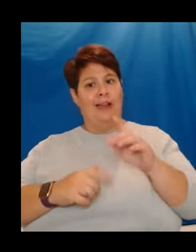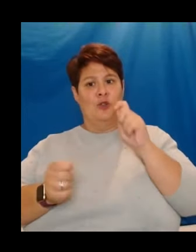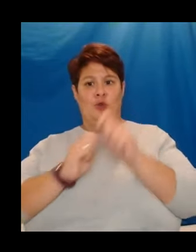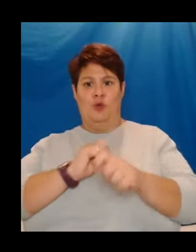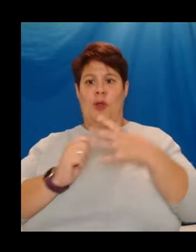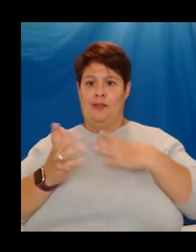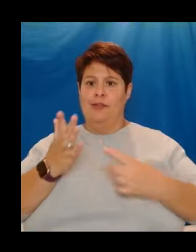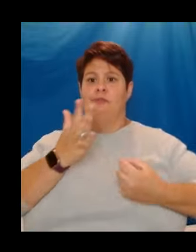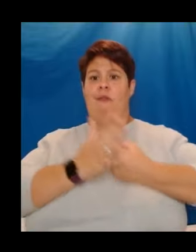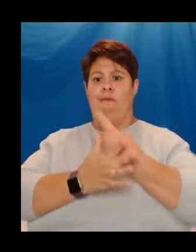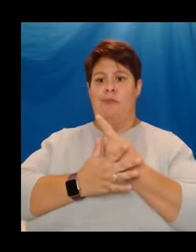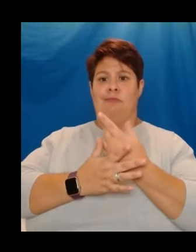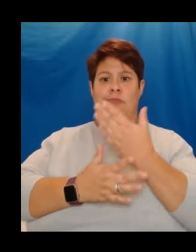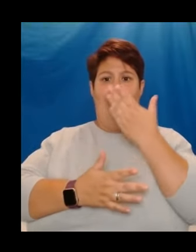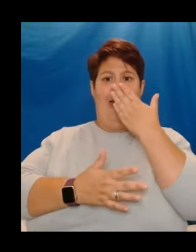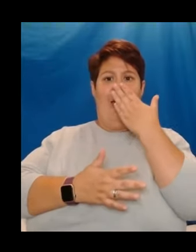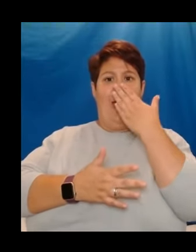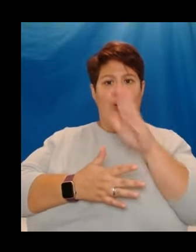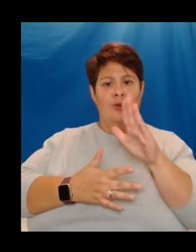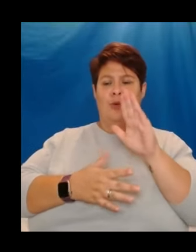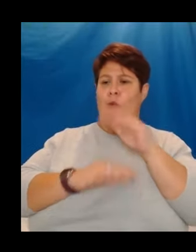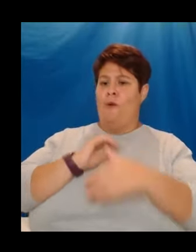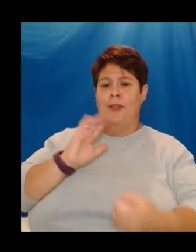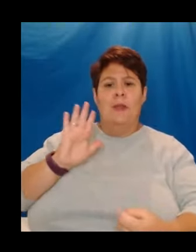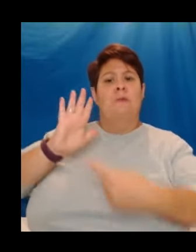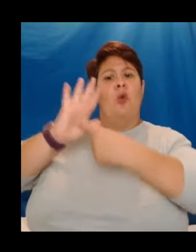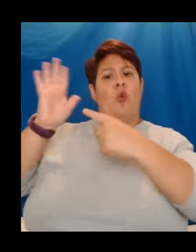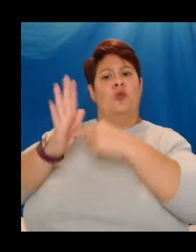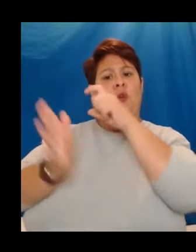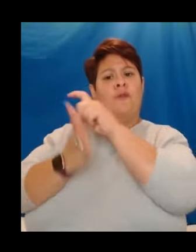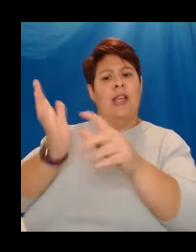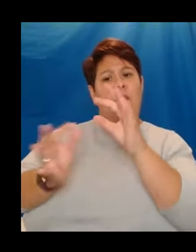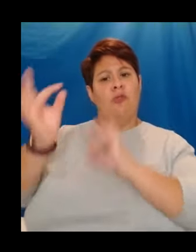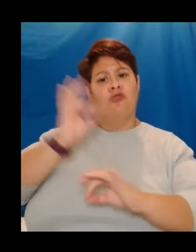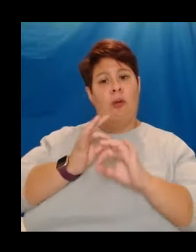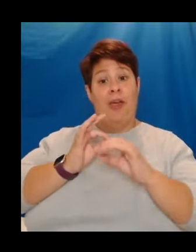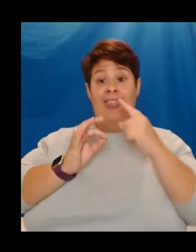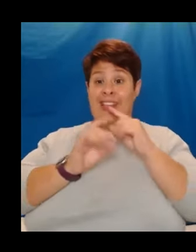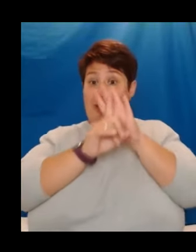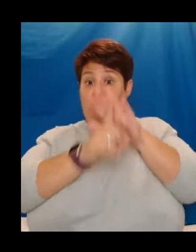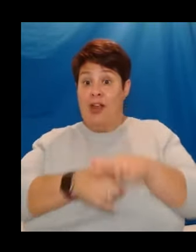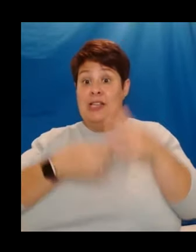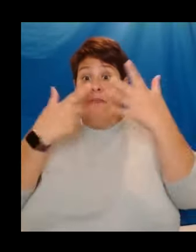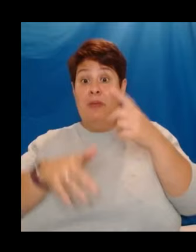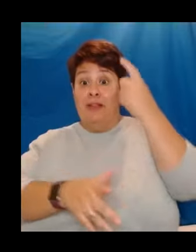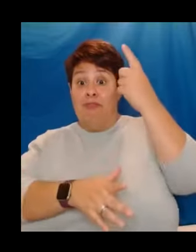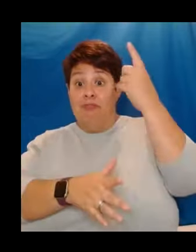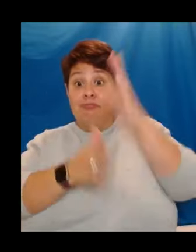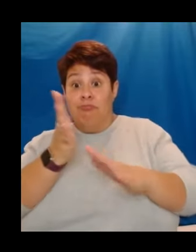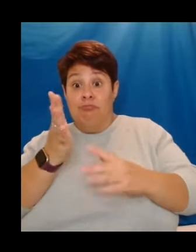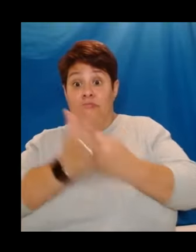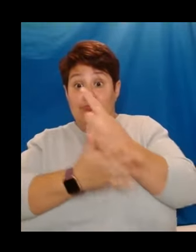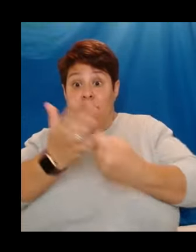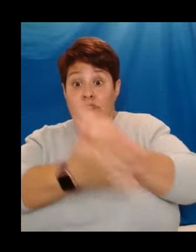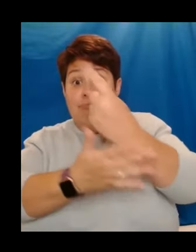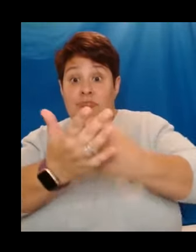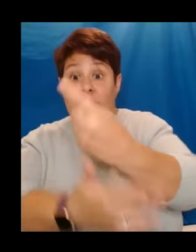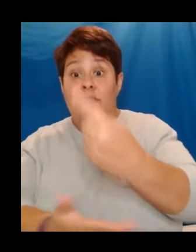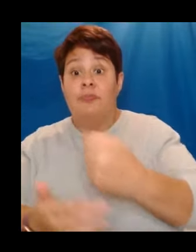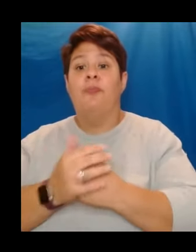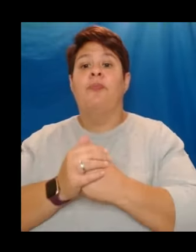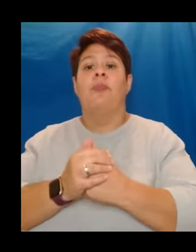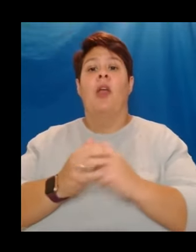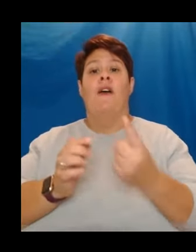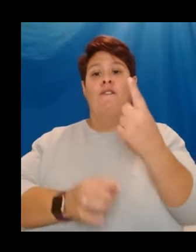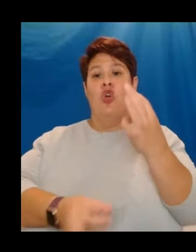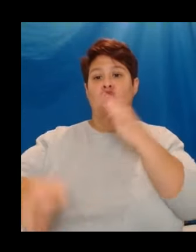attitude change has the importance of disabled drama. This is the prejudice I've witnessed first hand over and over again. The first drama